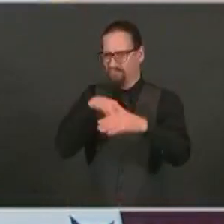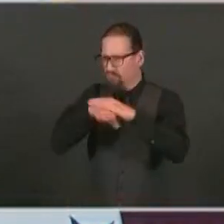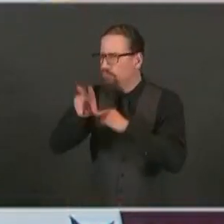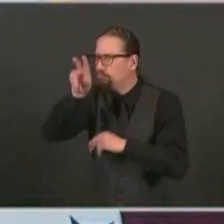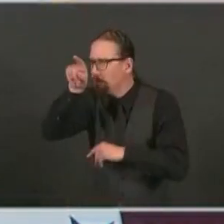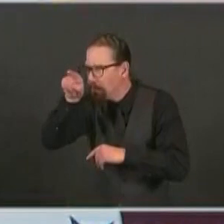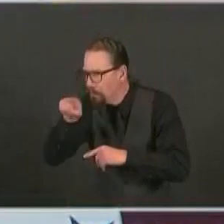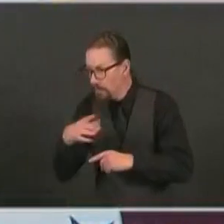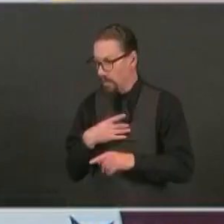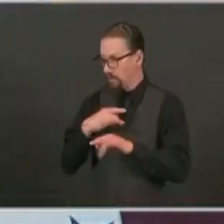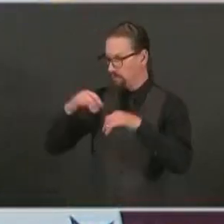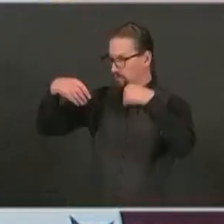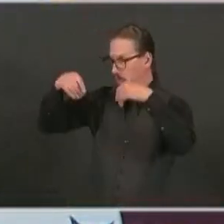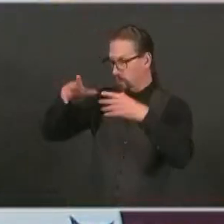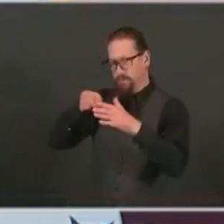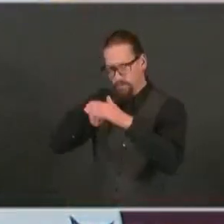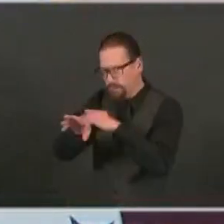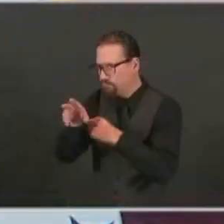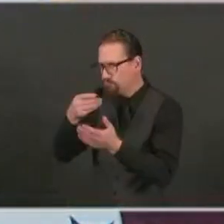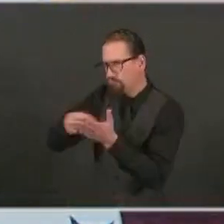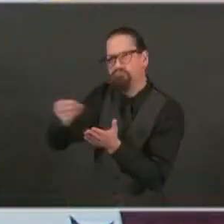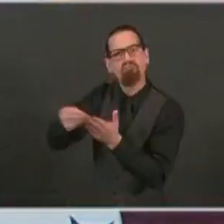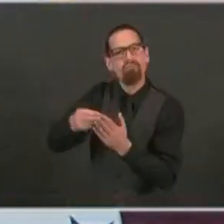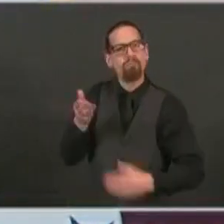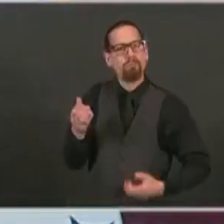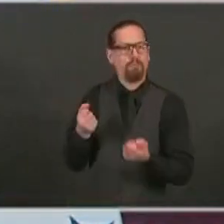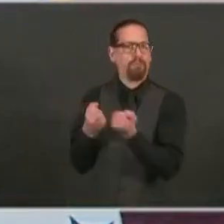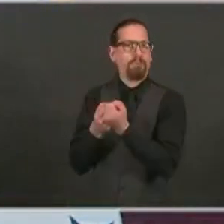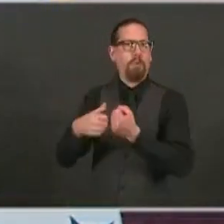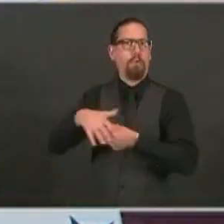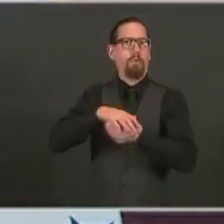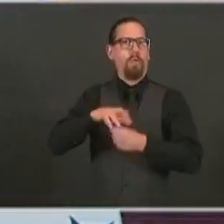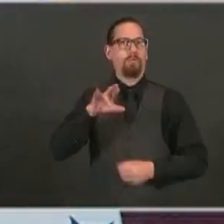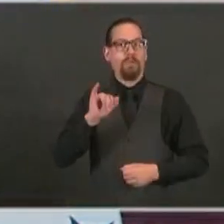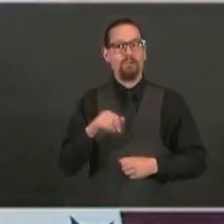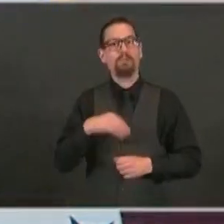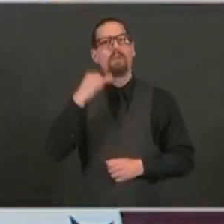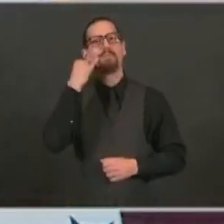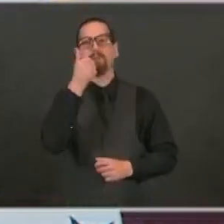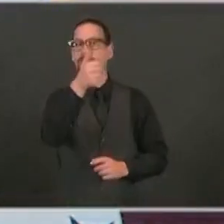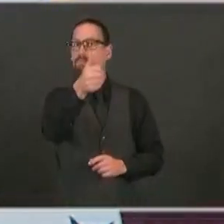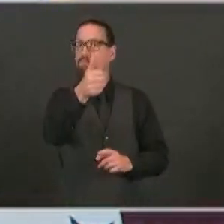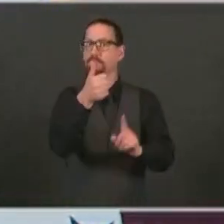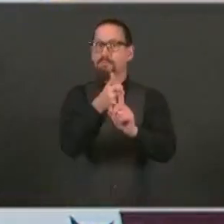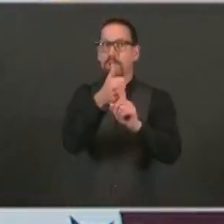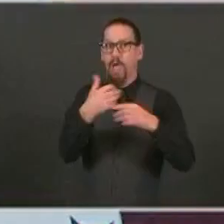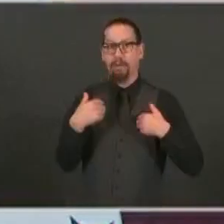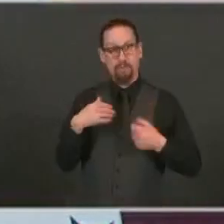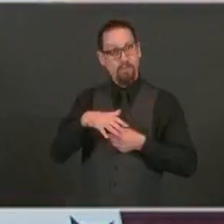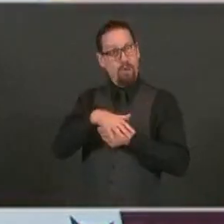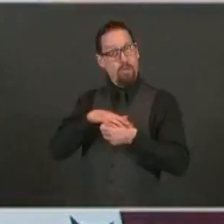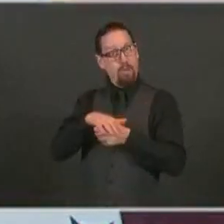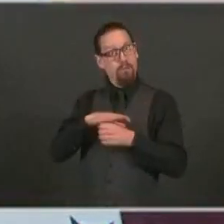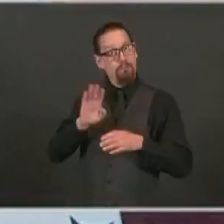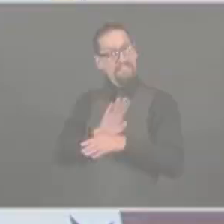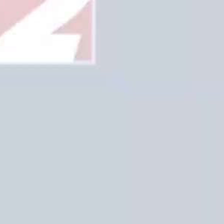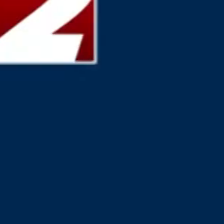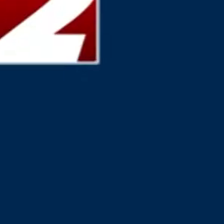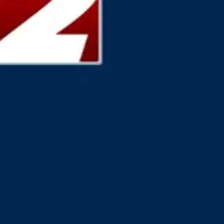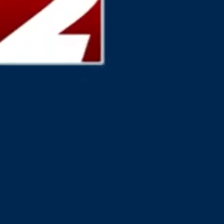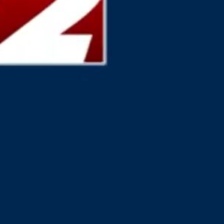sell your wares on that website, please go ahead and sign up, and you can be listed for free.